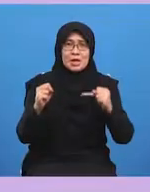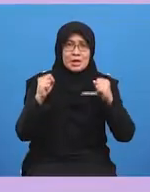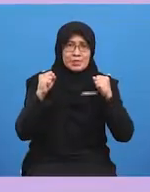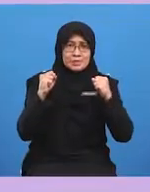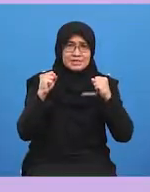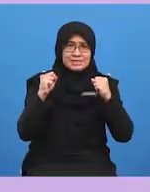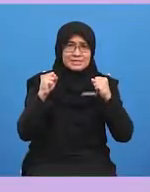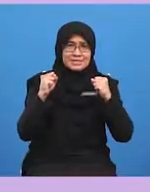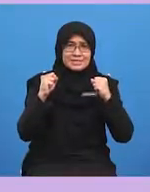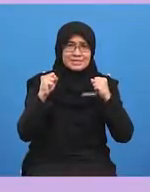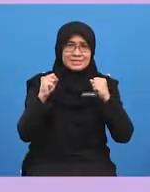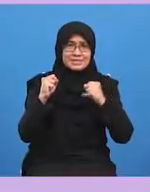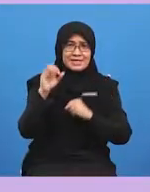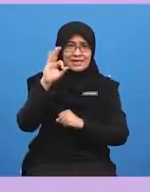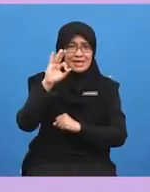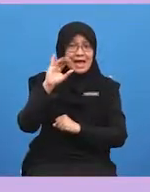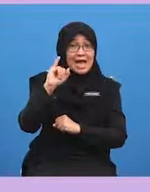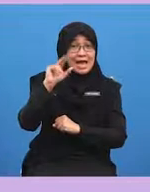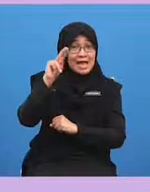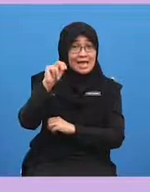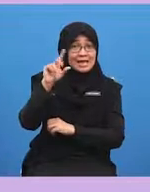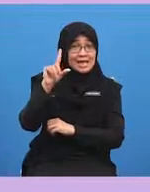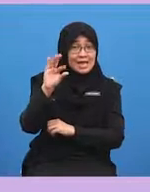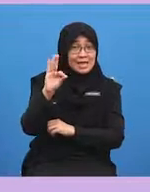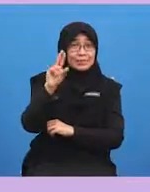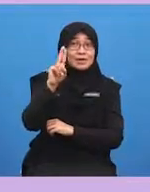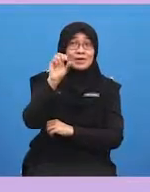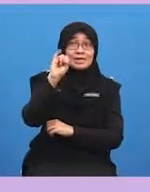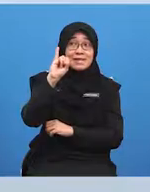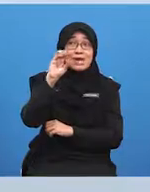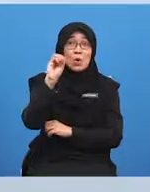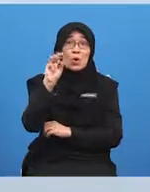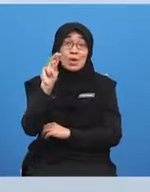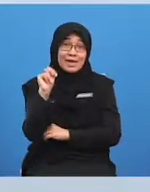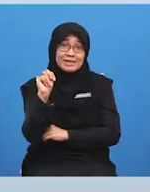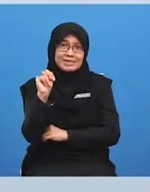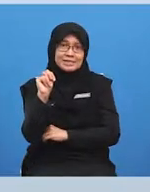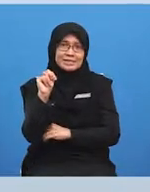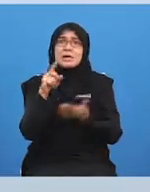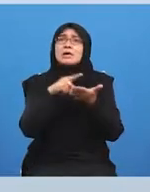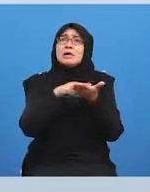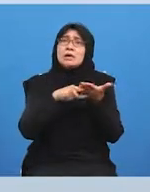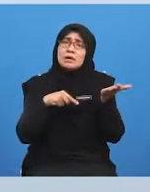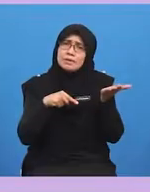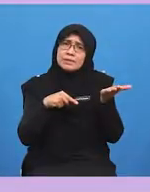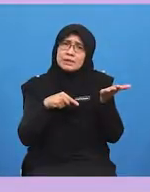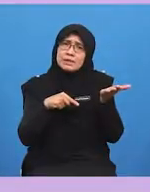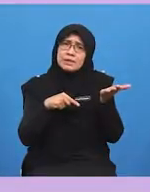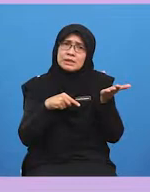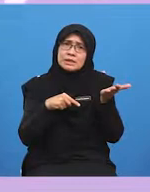what's fitness infusion